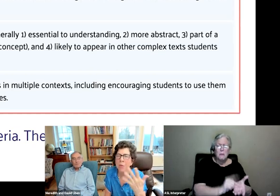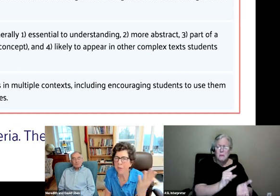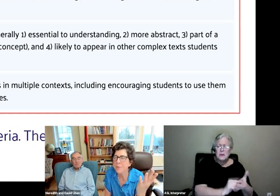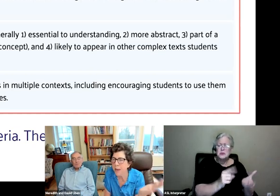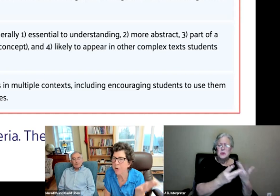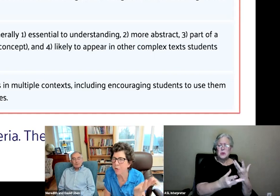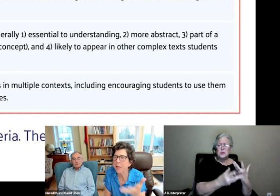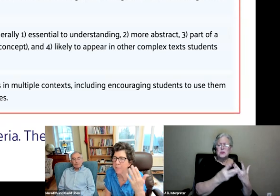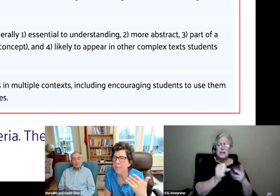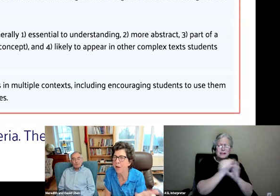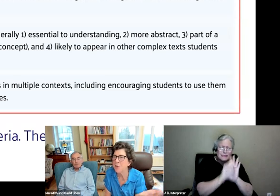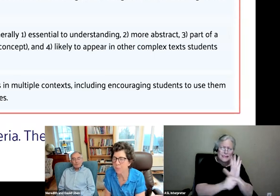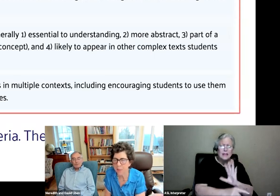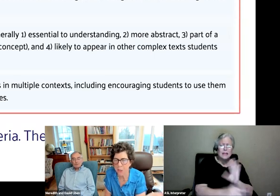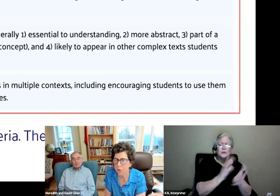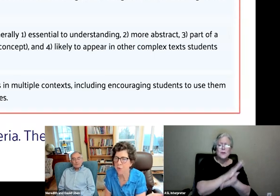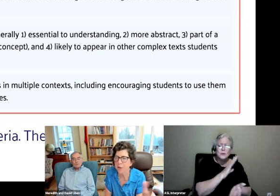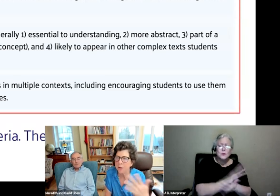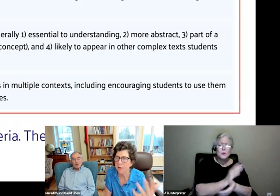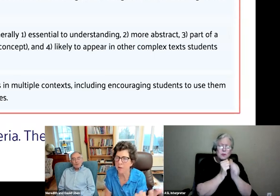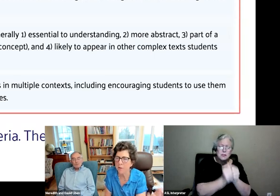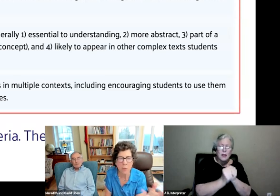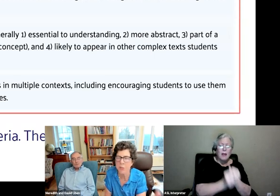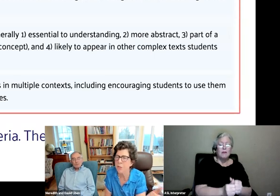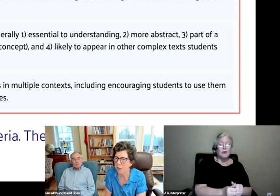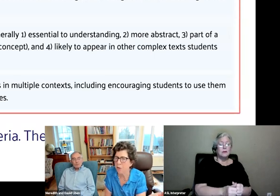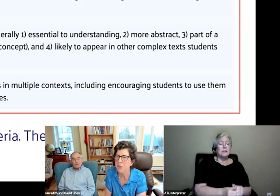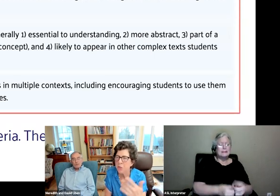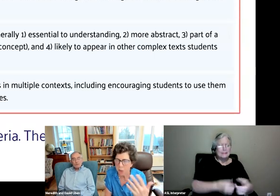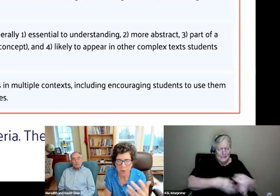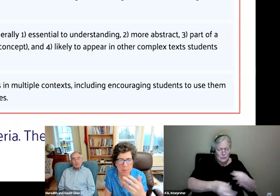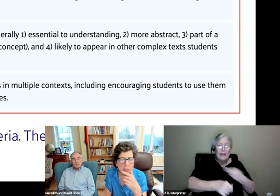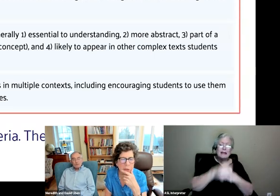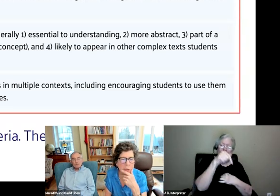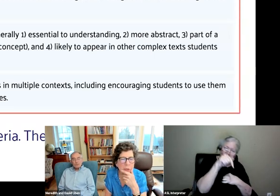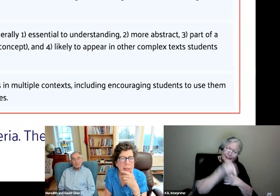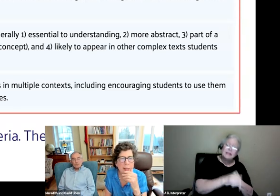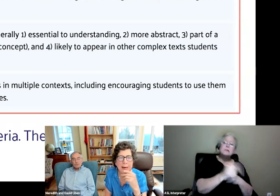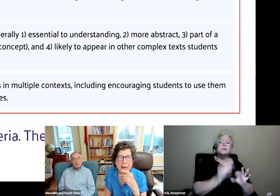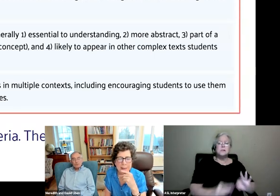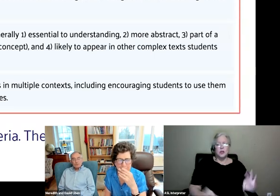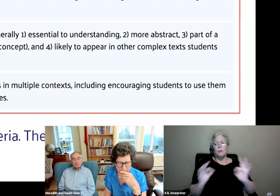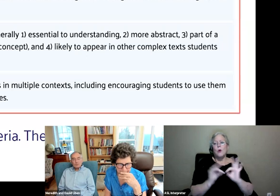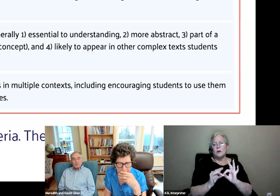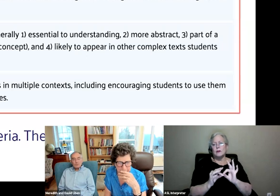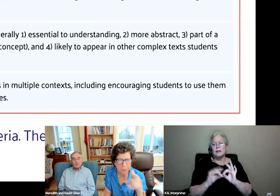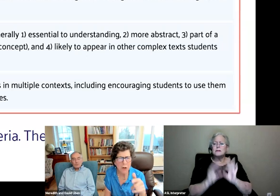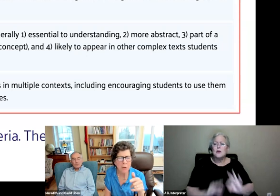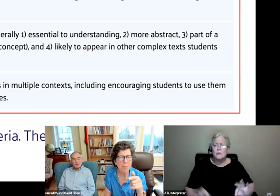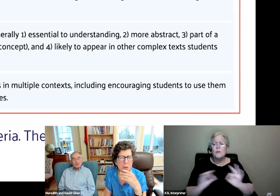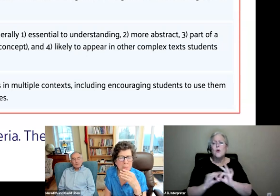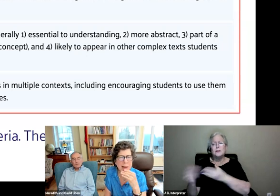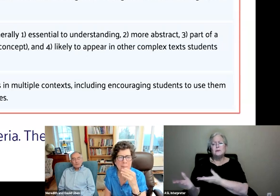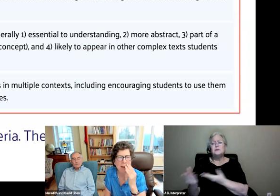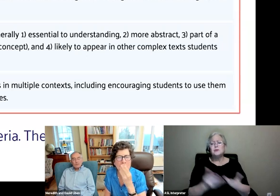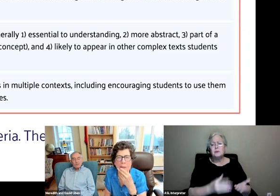that this matters. Like it matters to bring children rich knowledge, good materials. If you